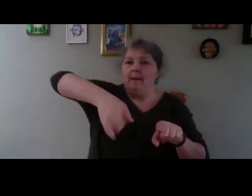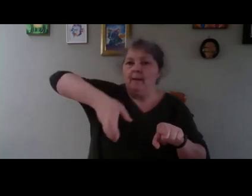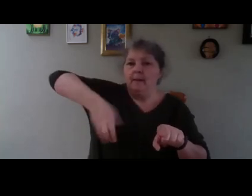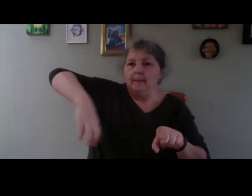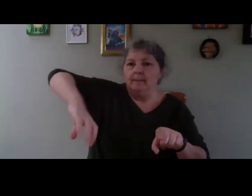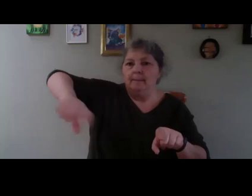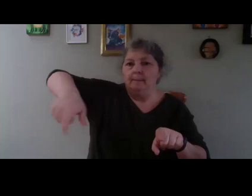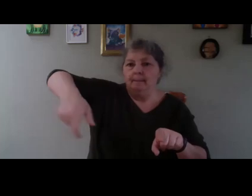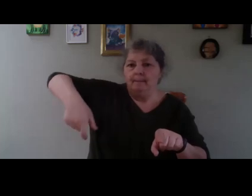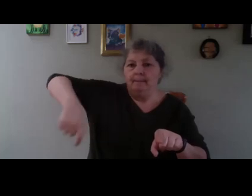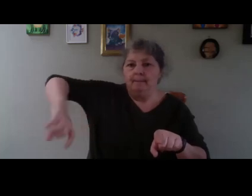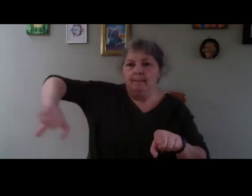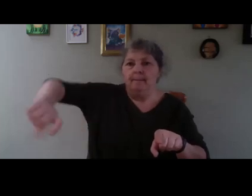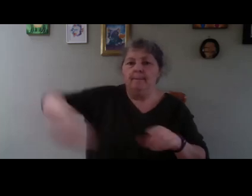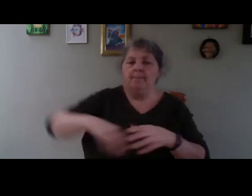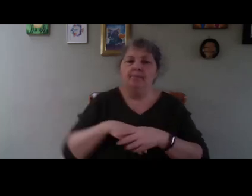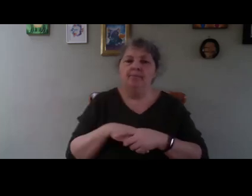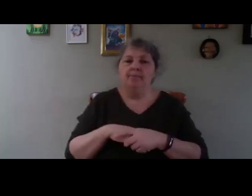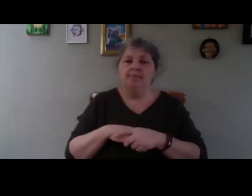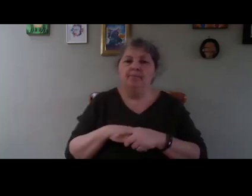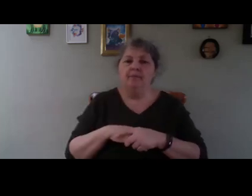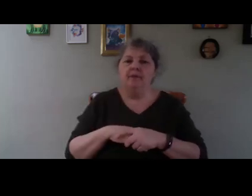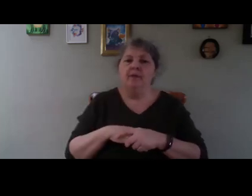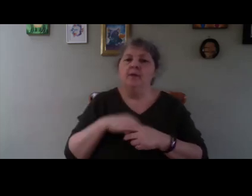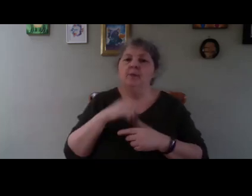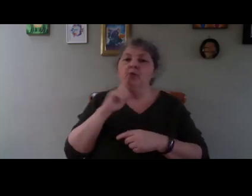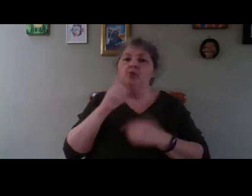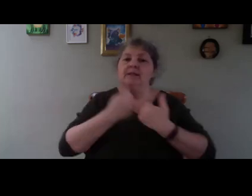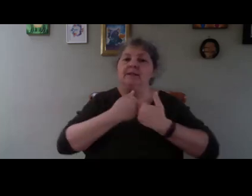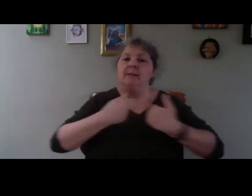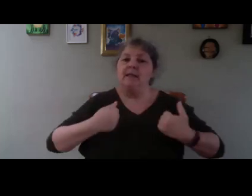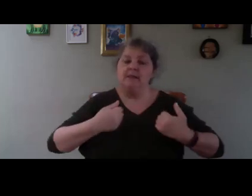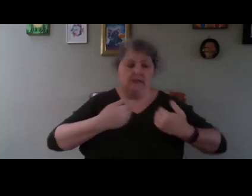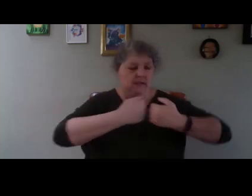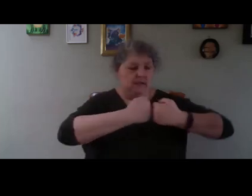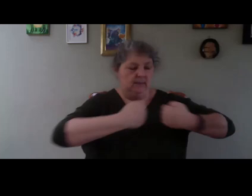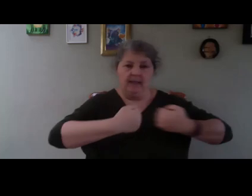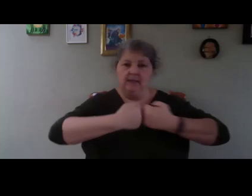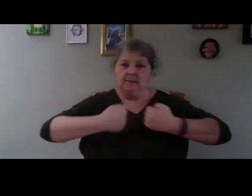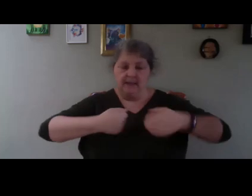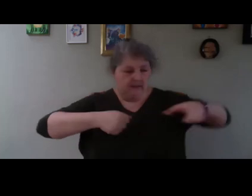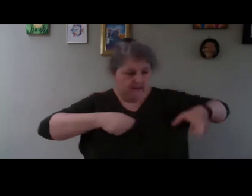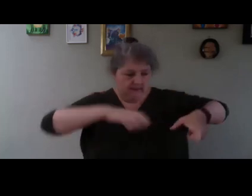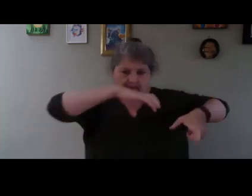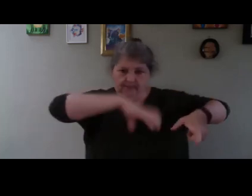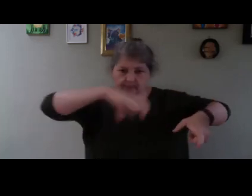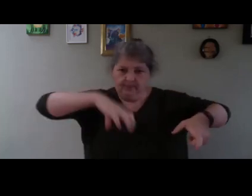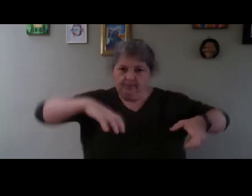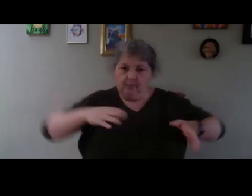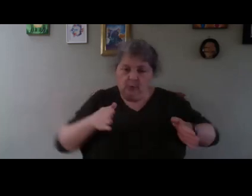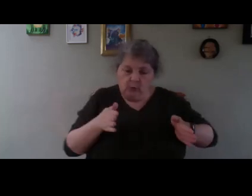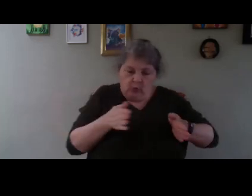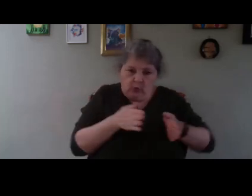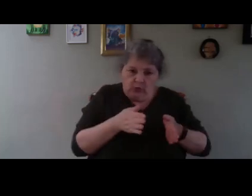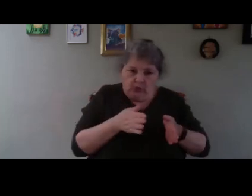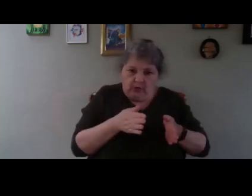you have more coil so you see the space there here is much closer than the